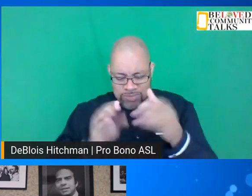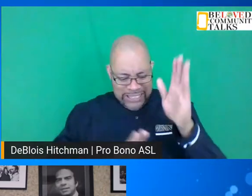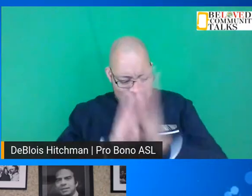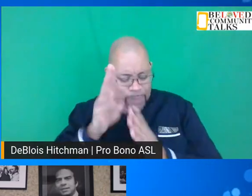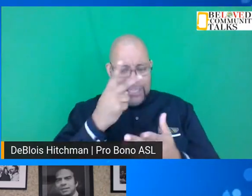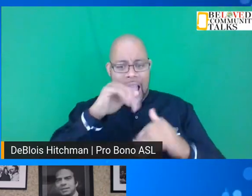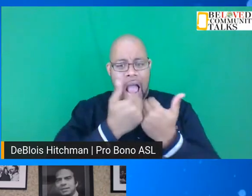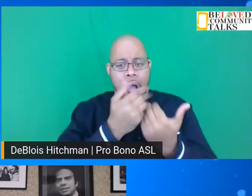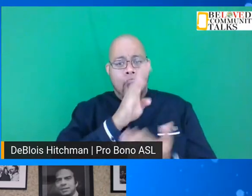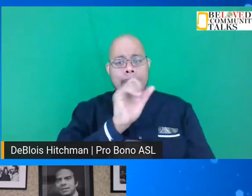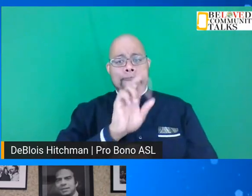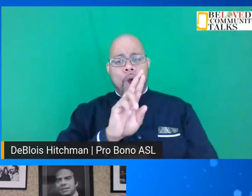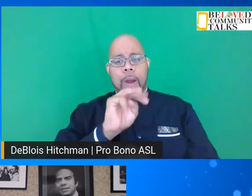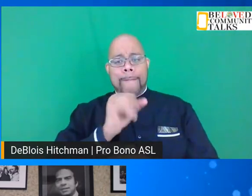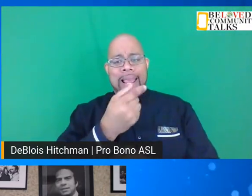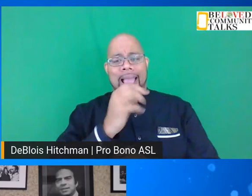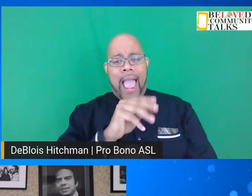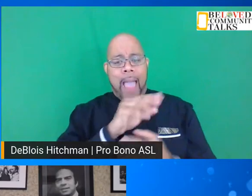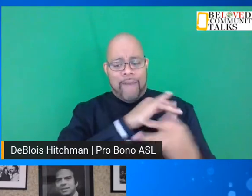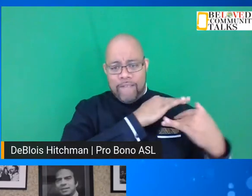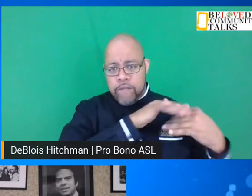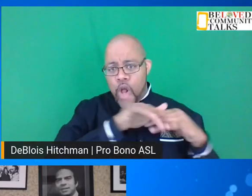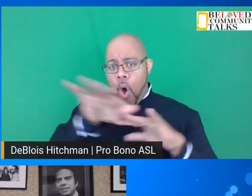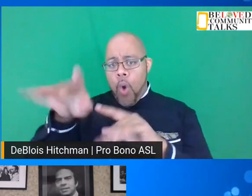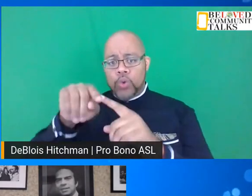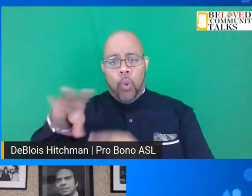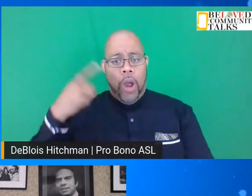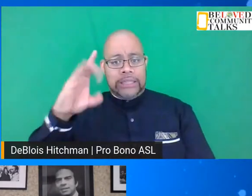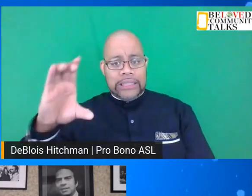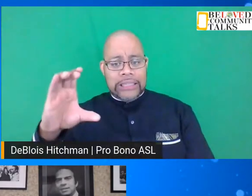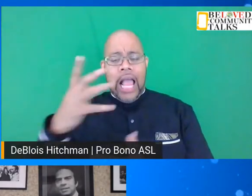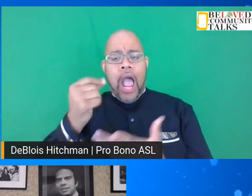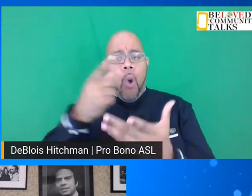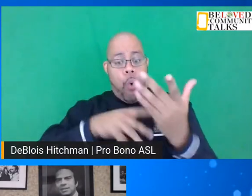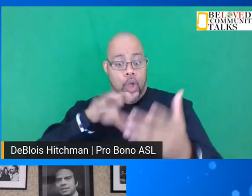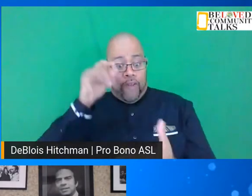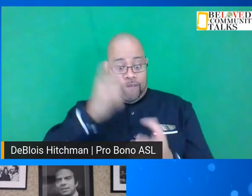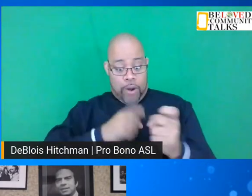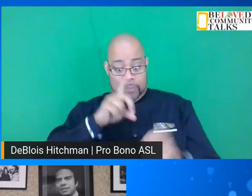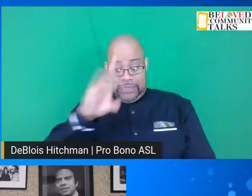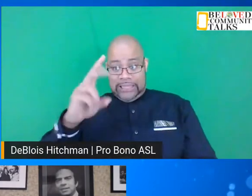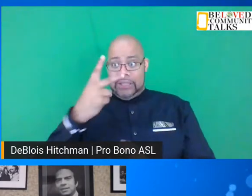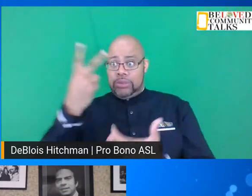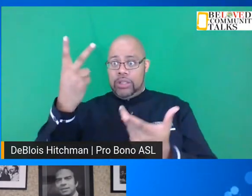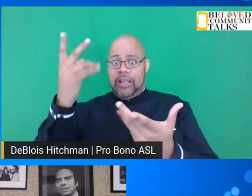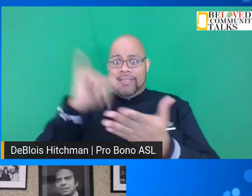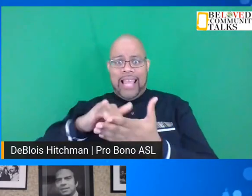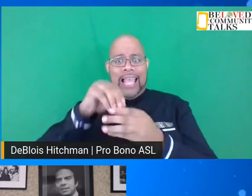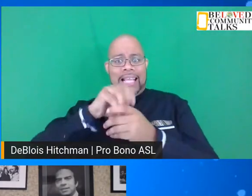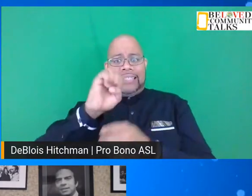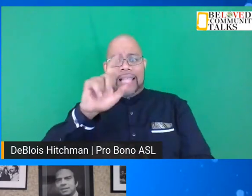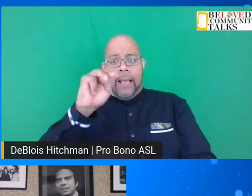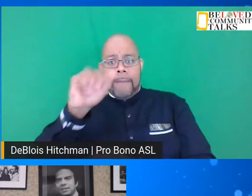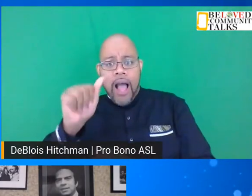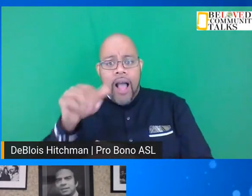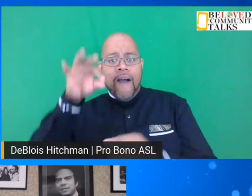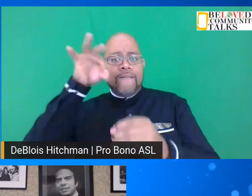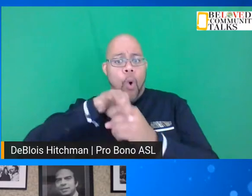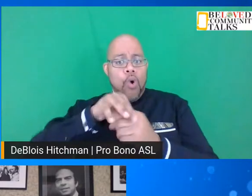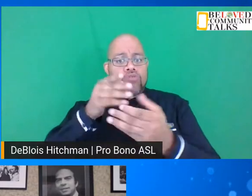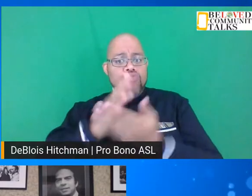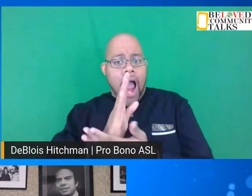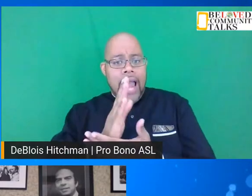how Birmingham flowed into Washington, D.C.? And then what we learned from D.C., we see in Selma, voting rights